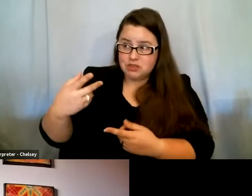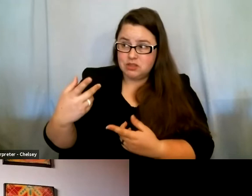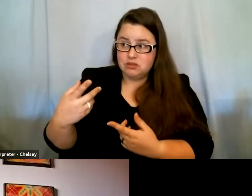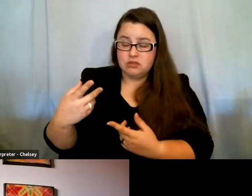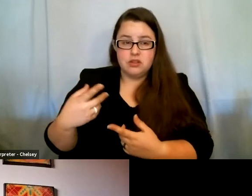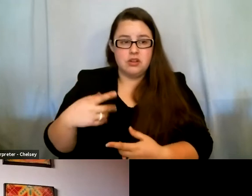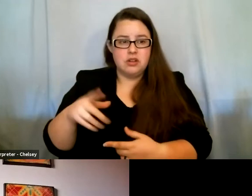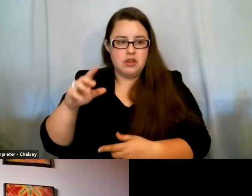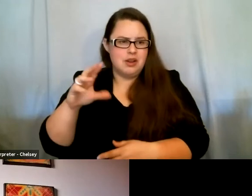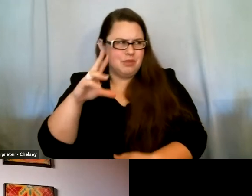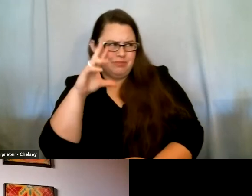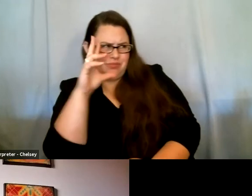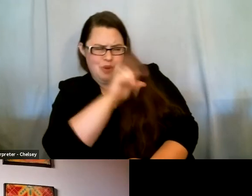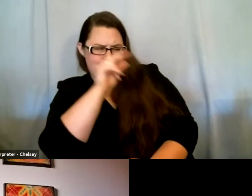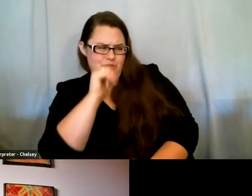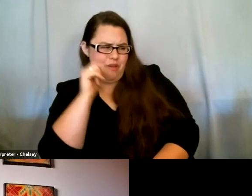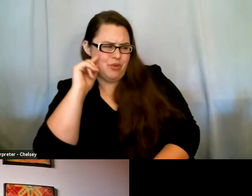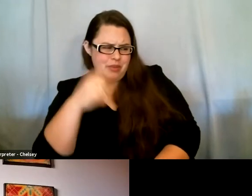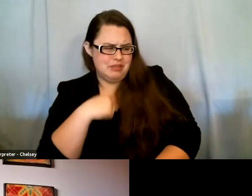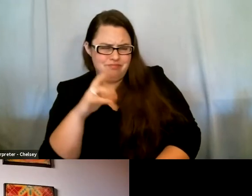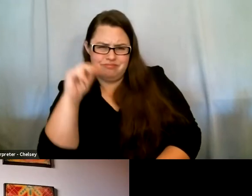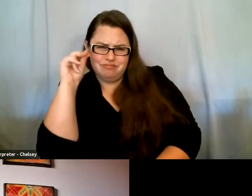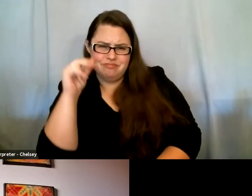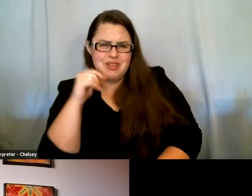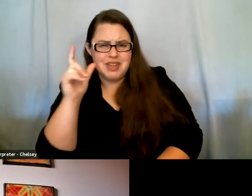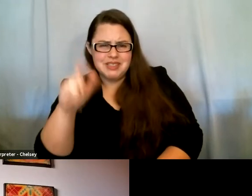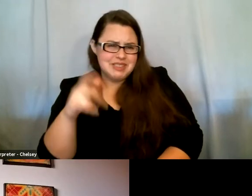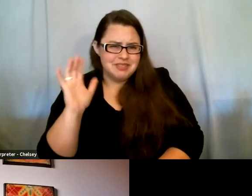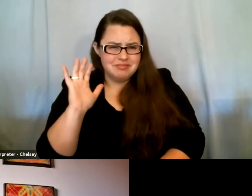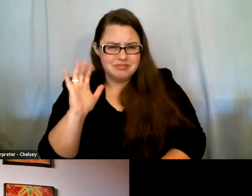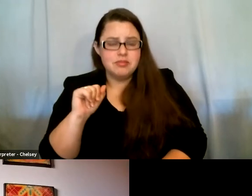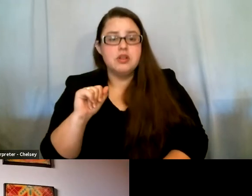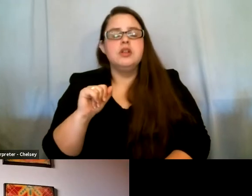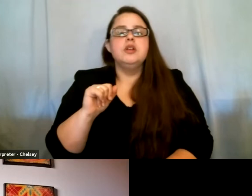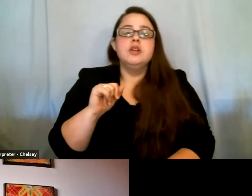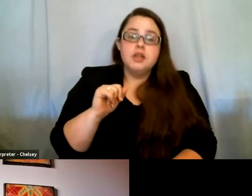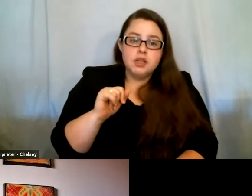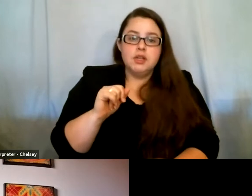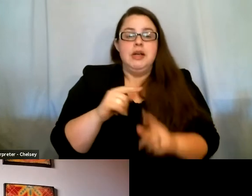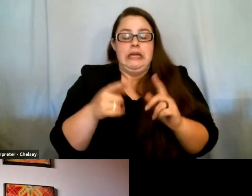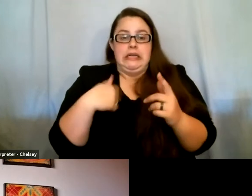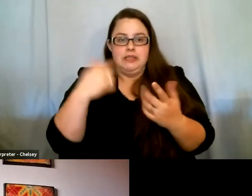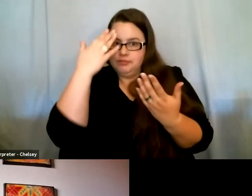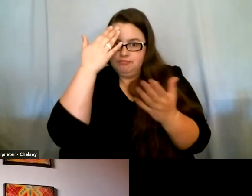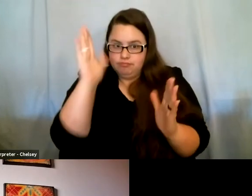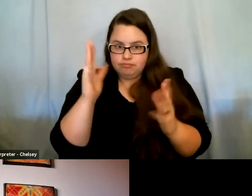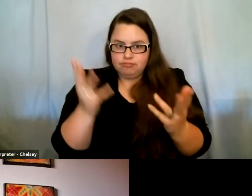that's, that's, that's not for me. You mean that I don't need that. But what I didn't know is that